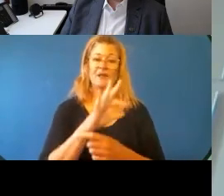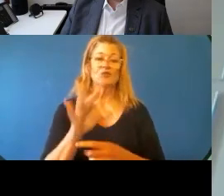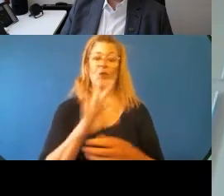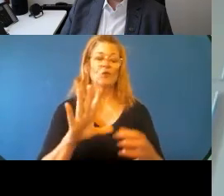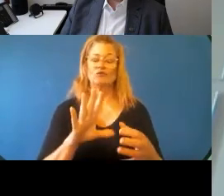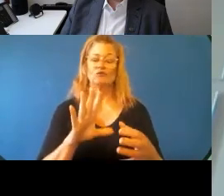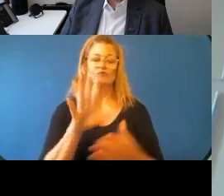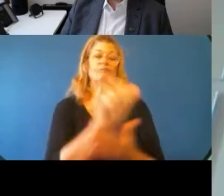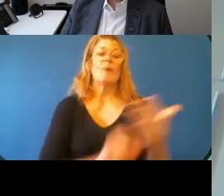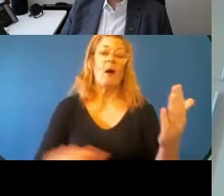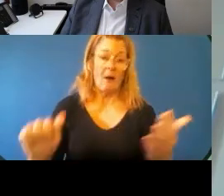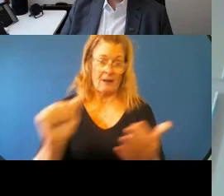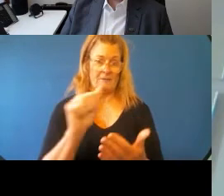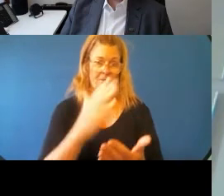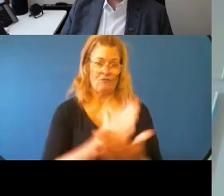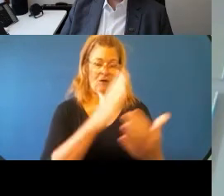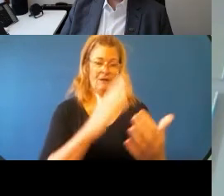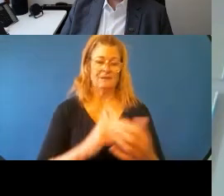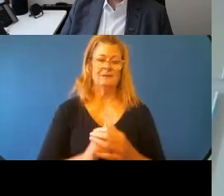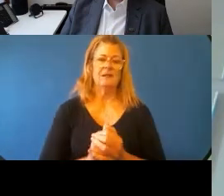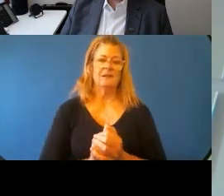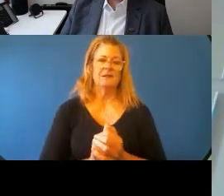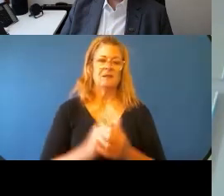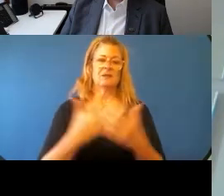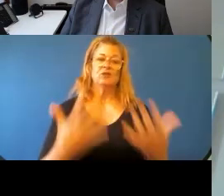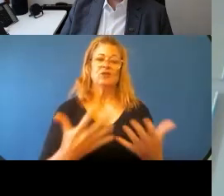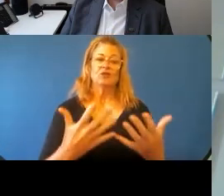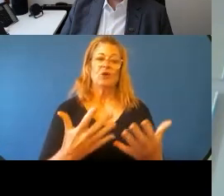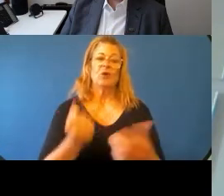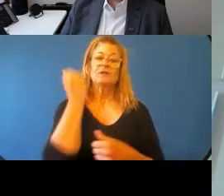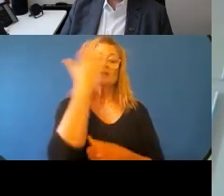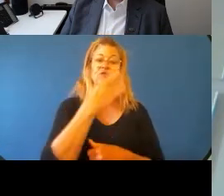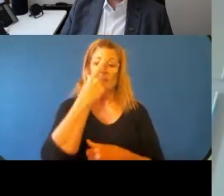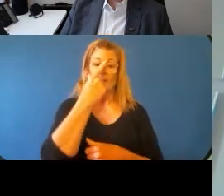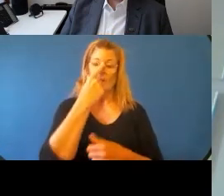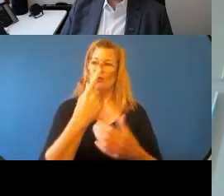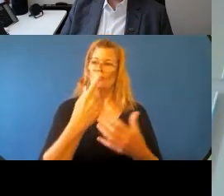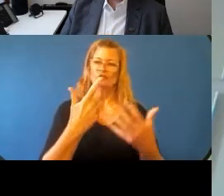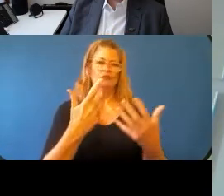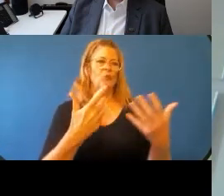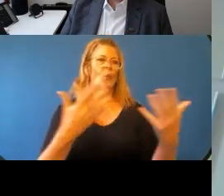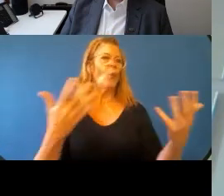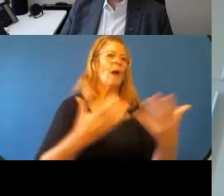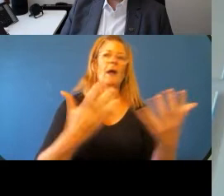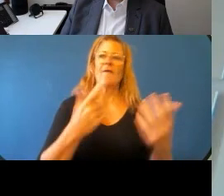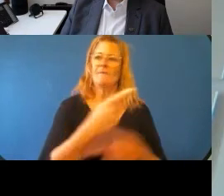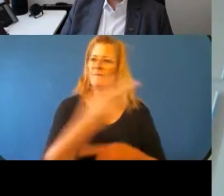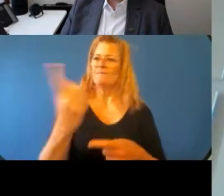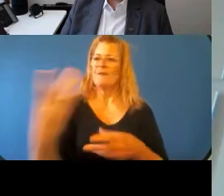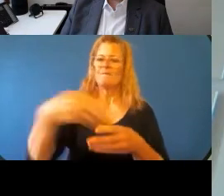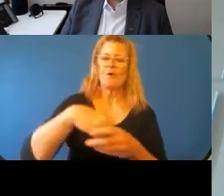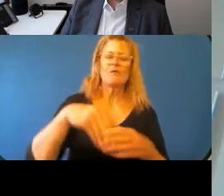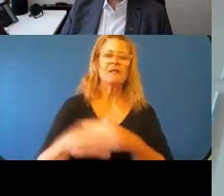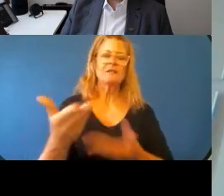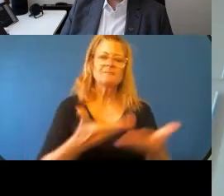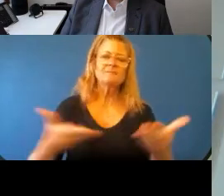and unceded sovereignty in terms of where Indigenous peoples are being placed in this conversation about water is really crucial